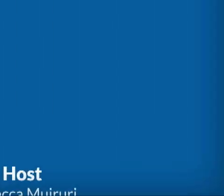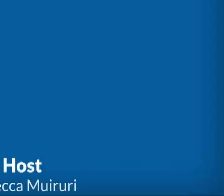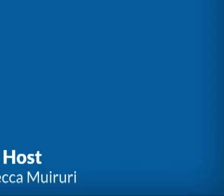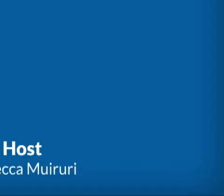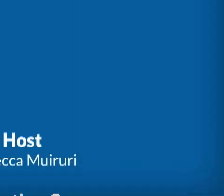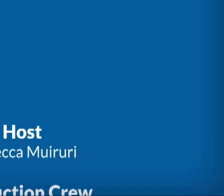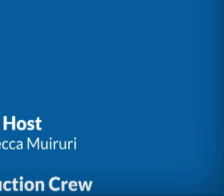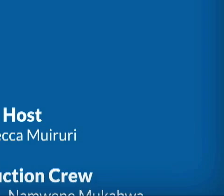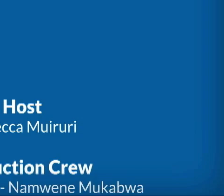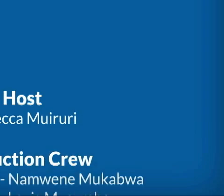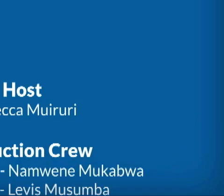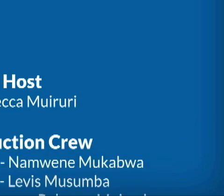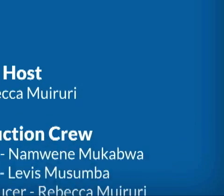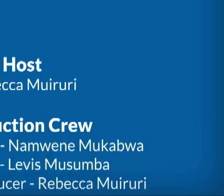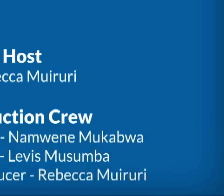production so